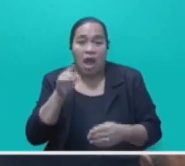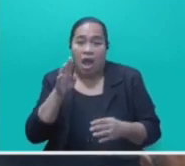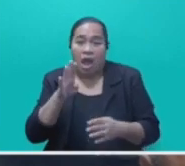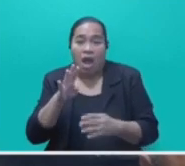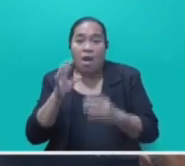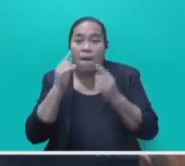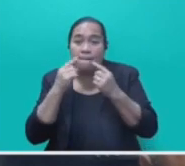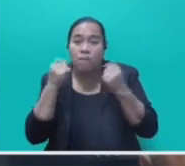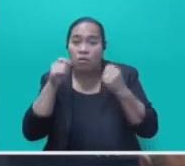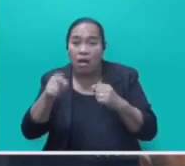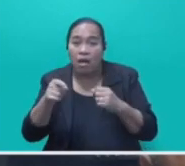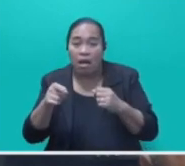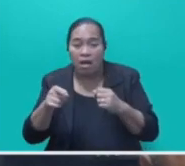constitutional democracy.